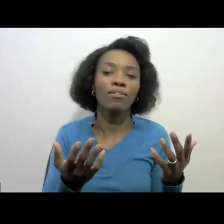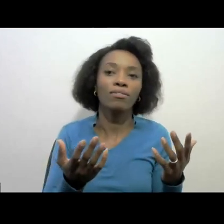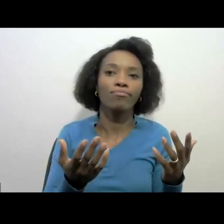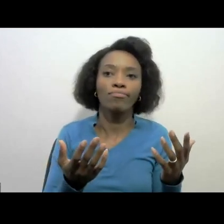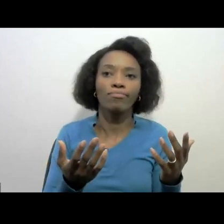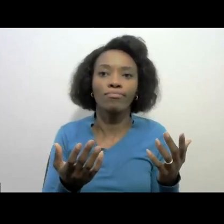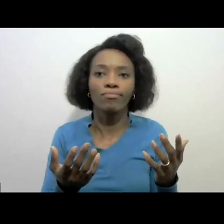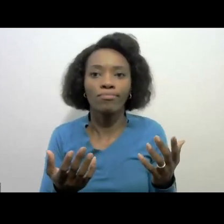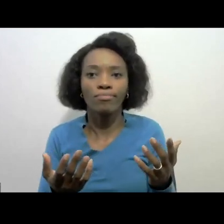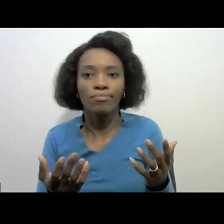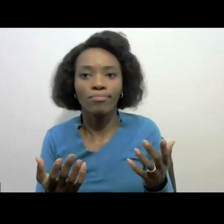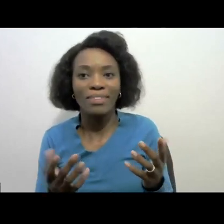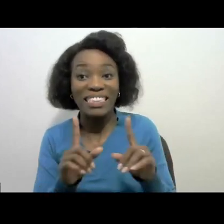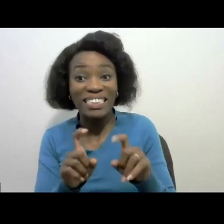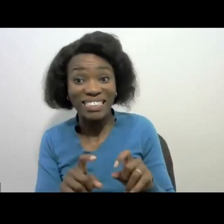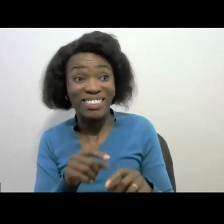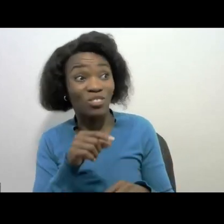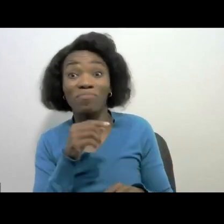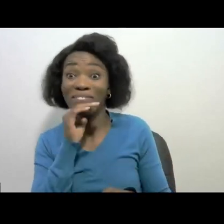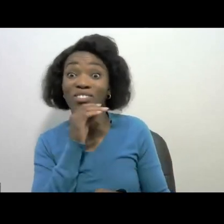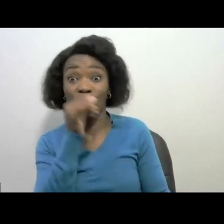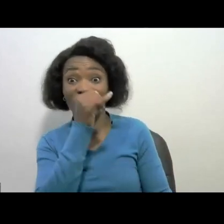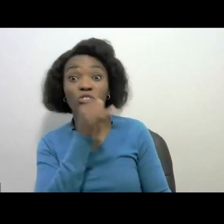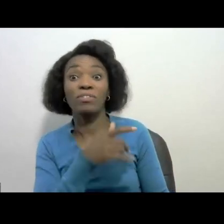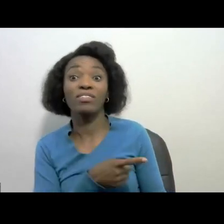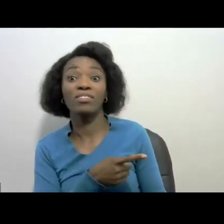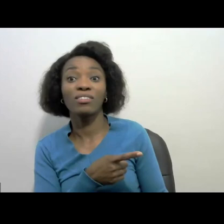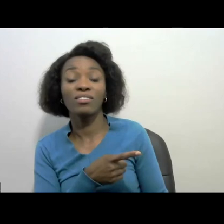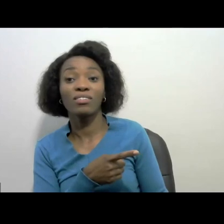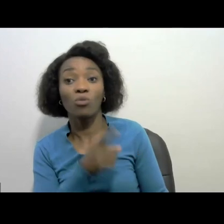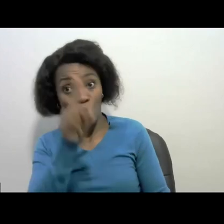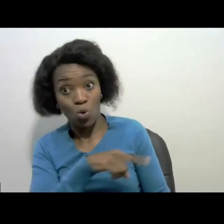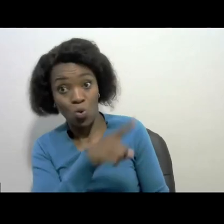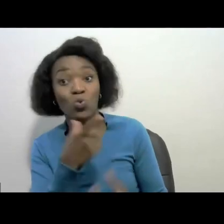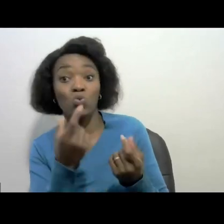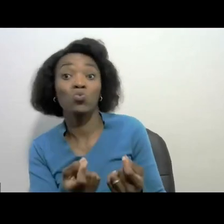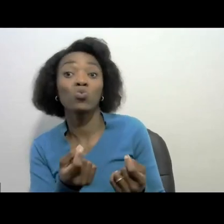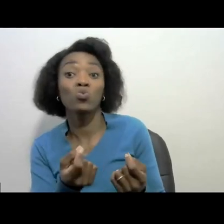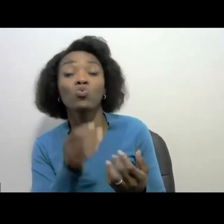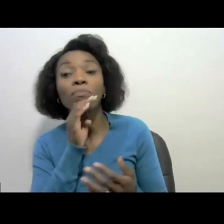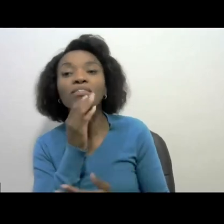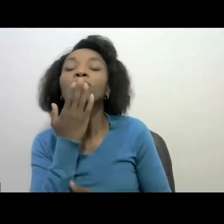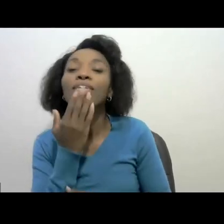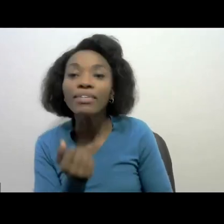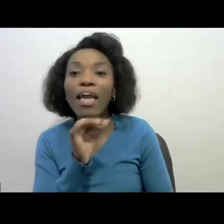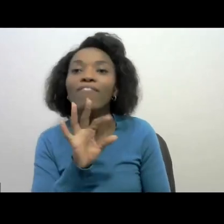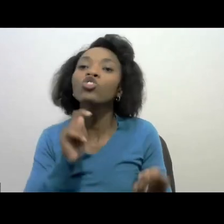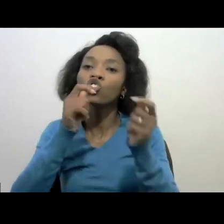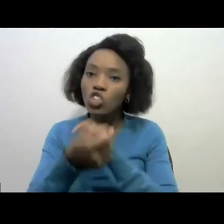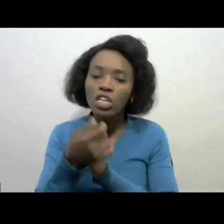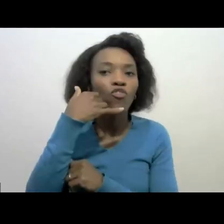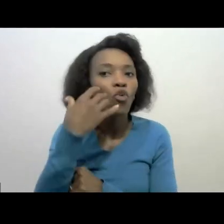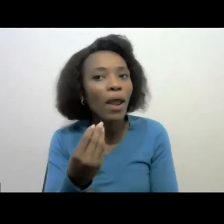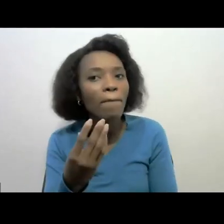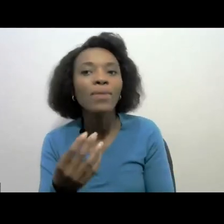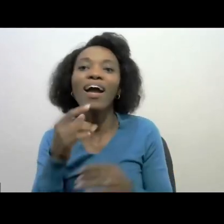an offender so you need to make sure that when you change your contact details you inform